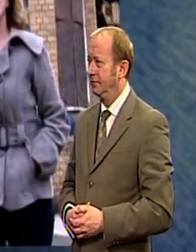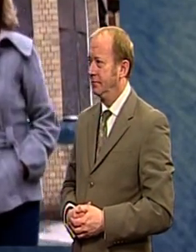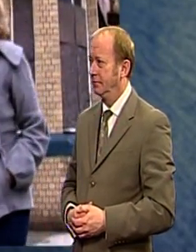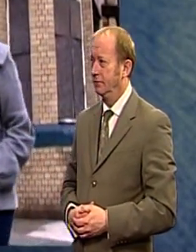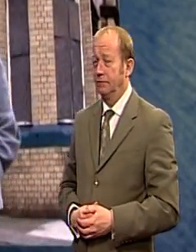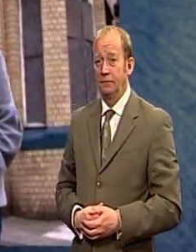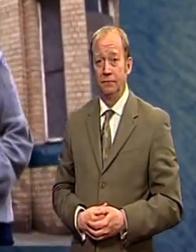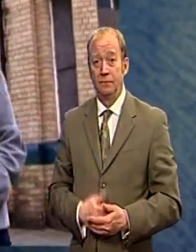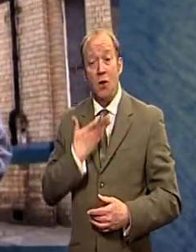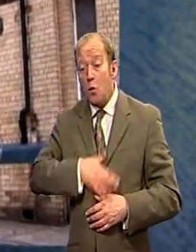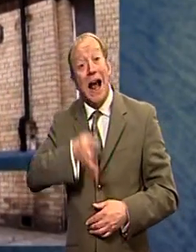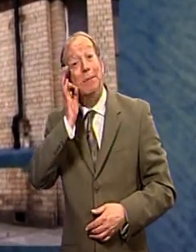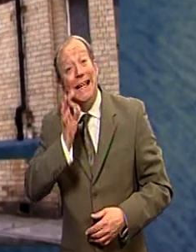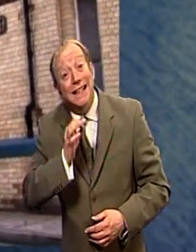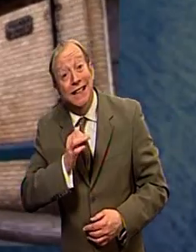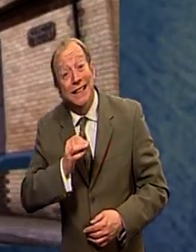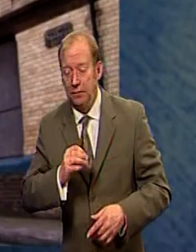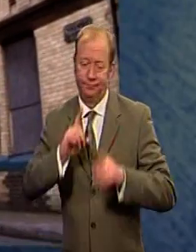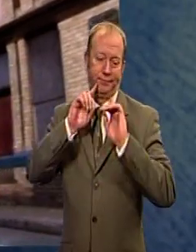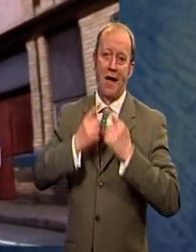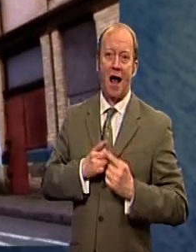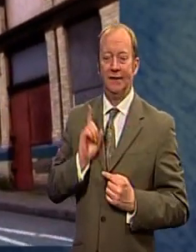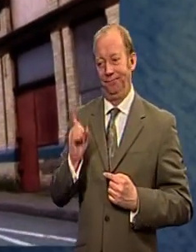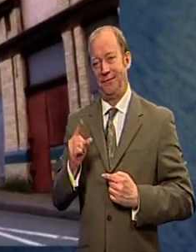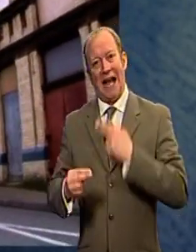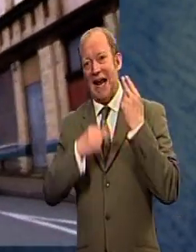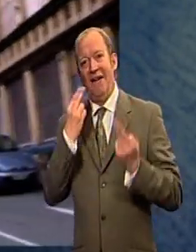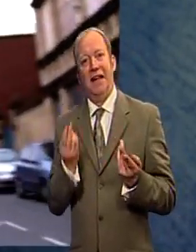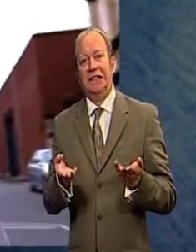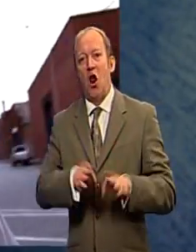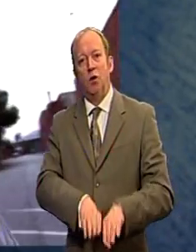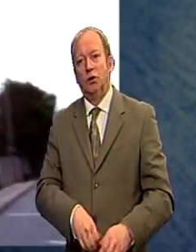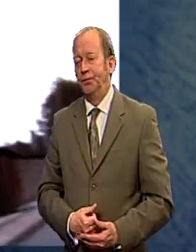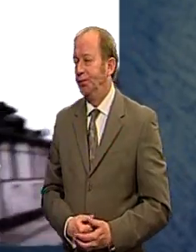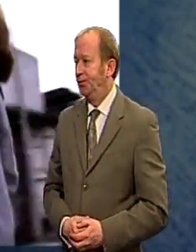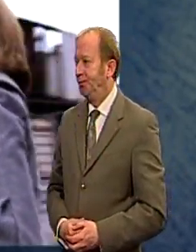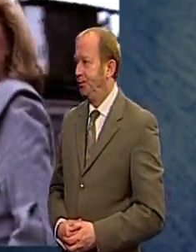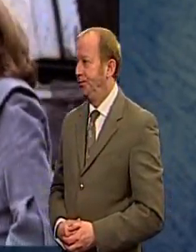Well, hope you don't fancy a cup of tea. I think this cafe's closed as well.